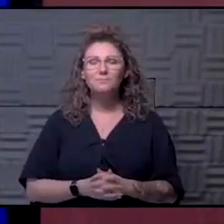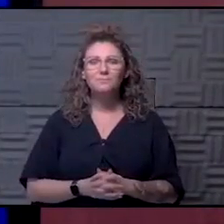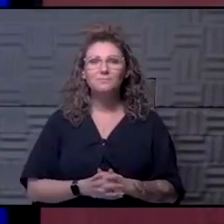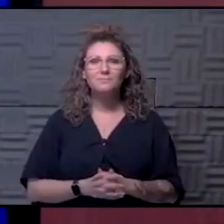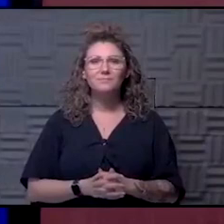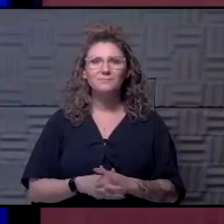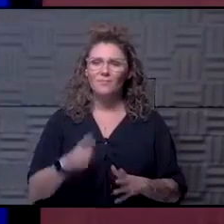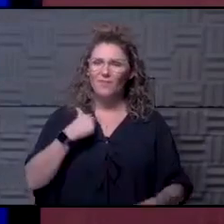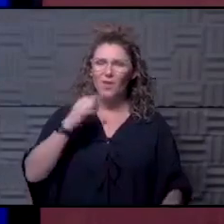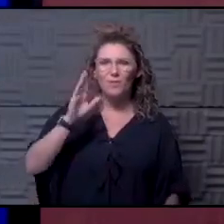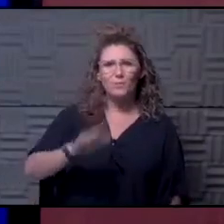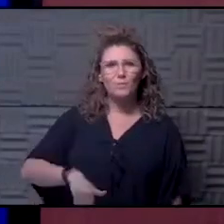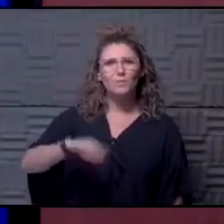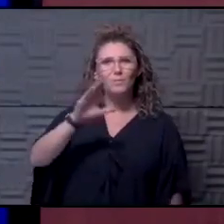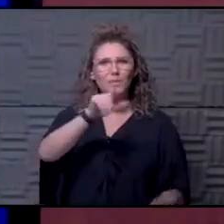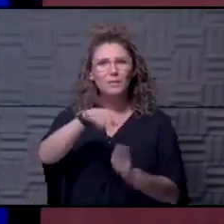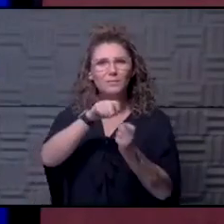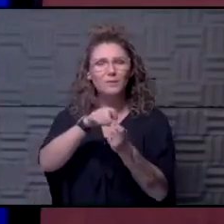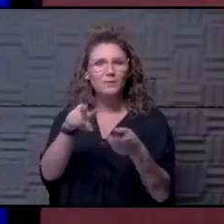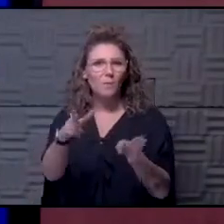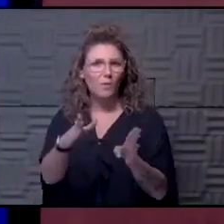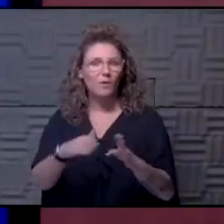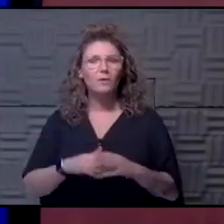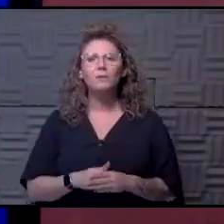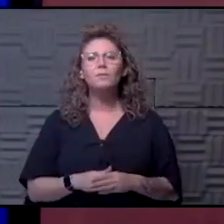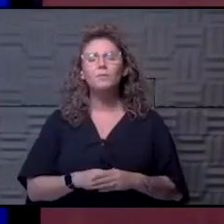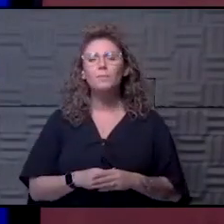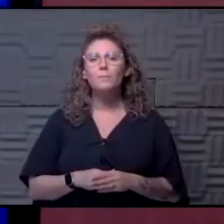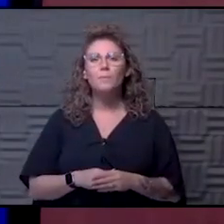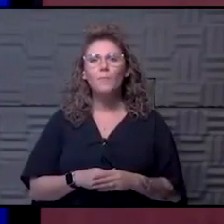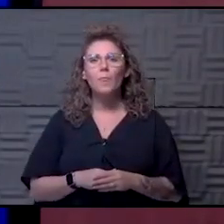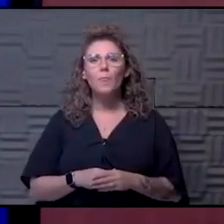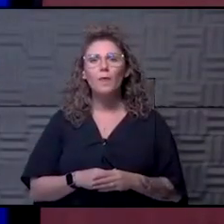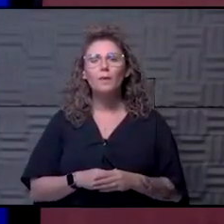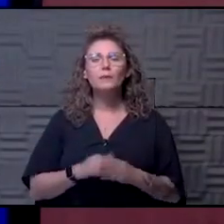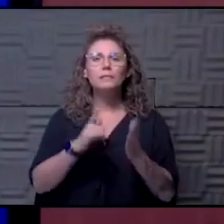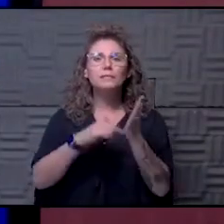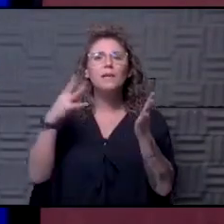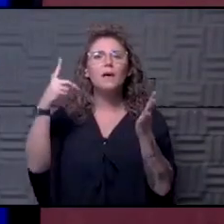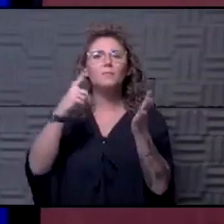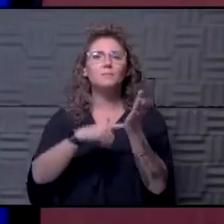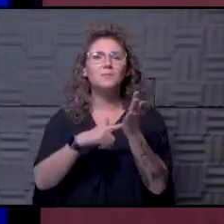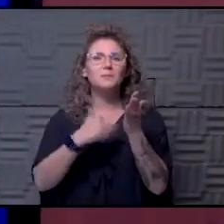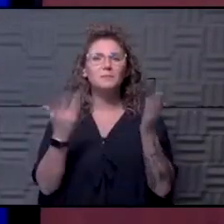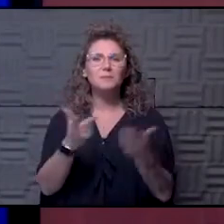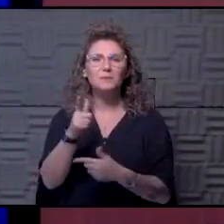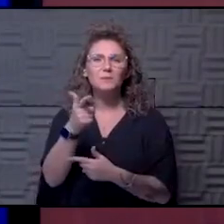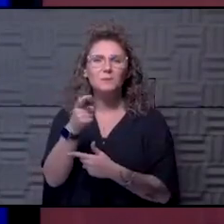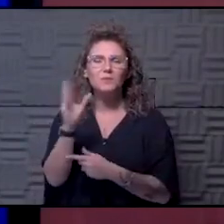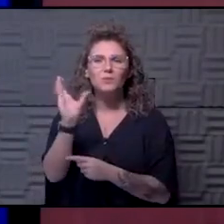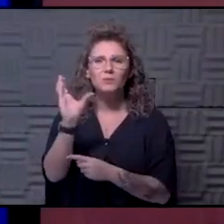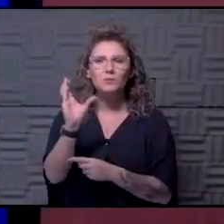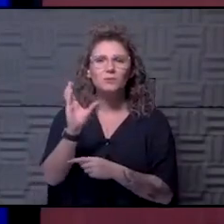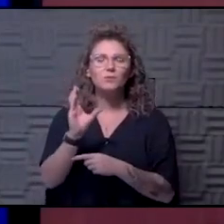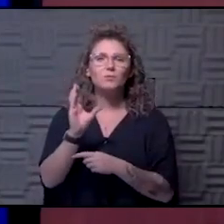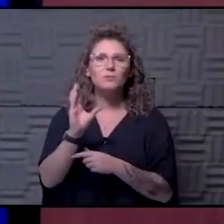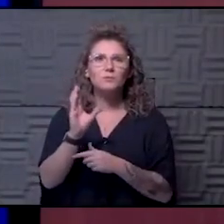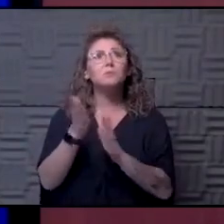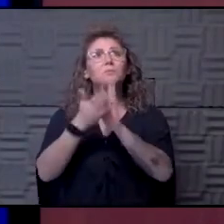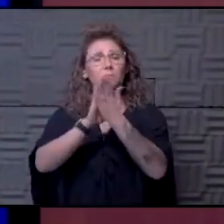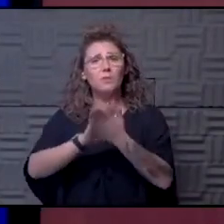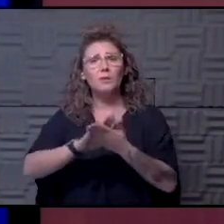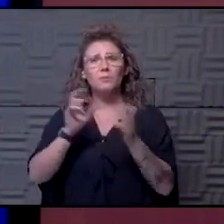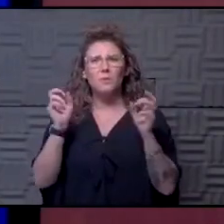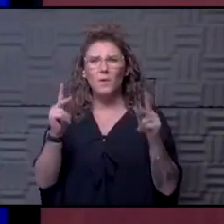I was raised a certain way. And sometime here in the 21st century, it became okay.